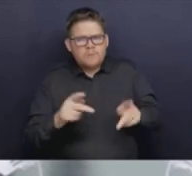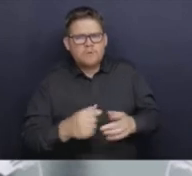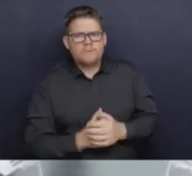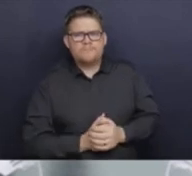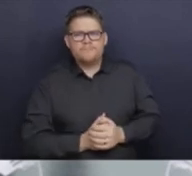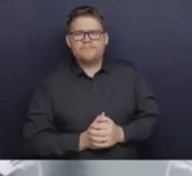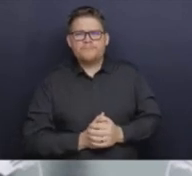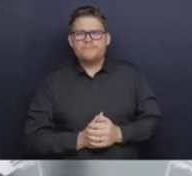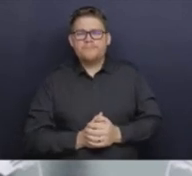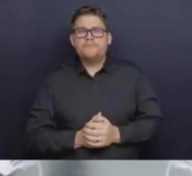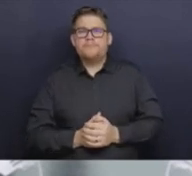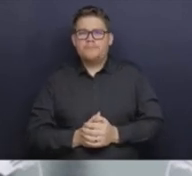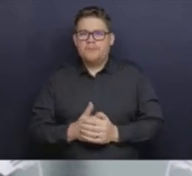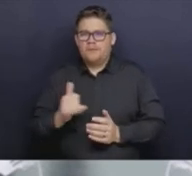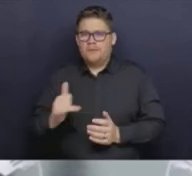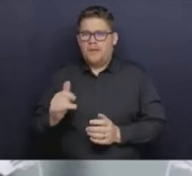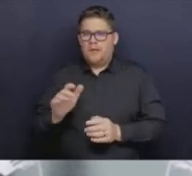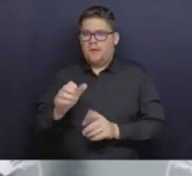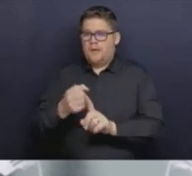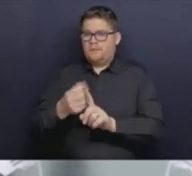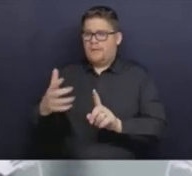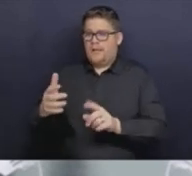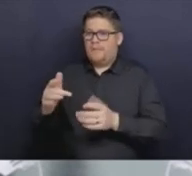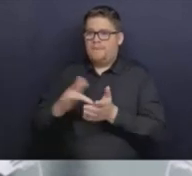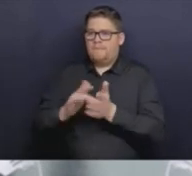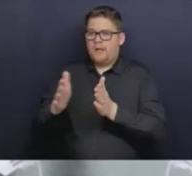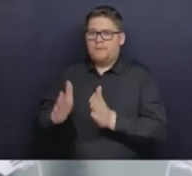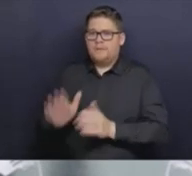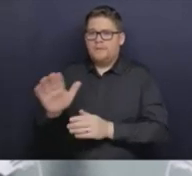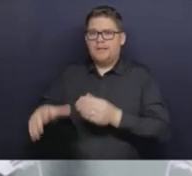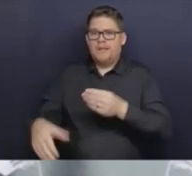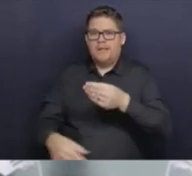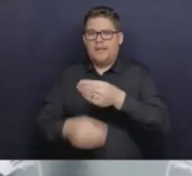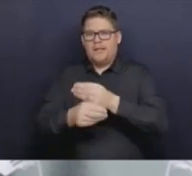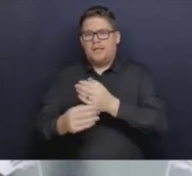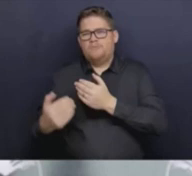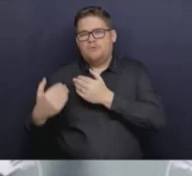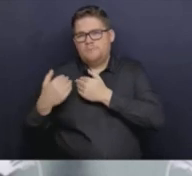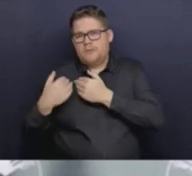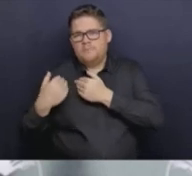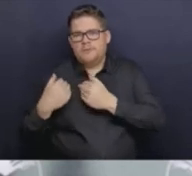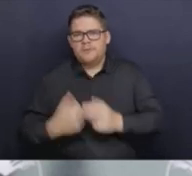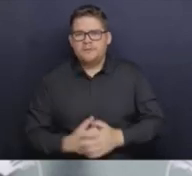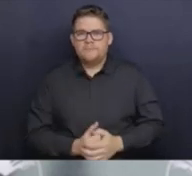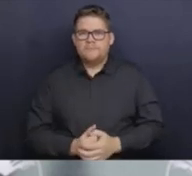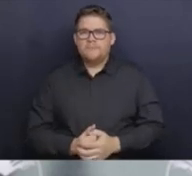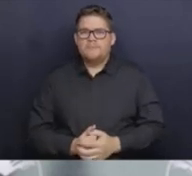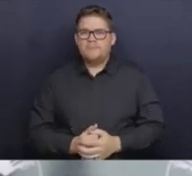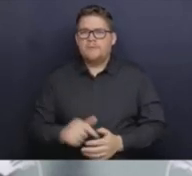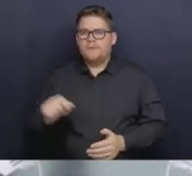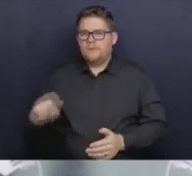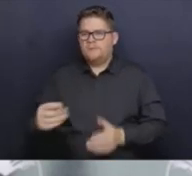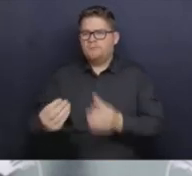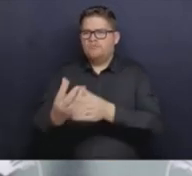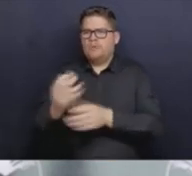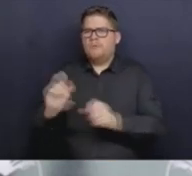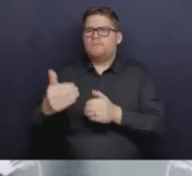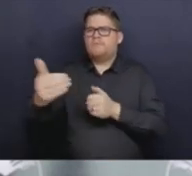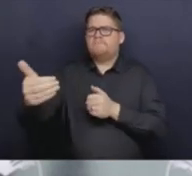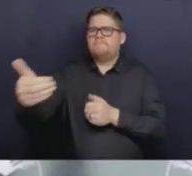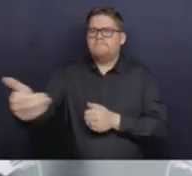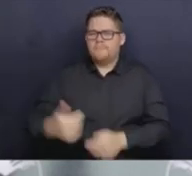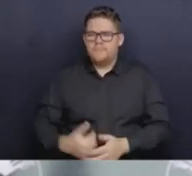later this spring from pharmacy and from pharmacists.